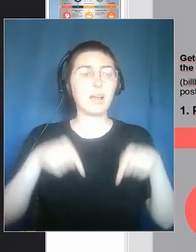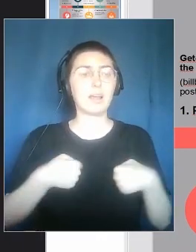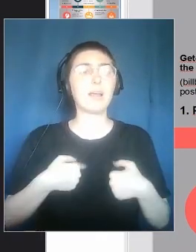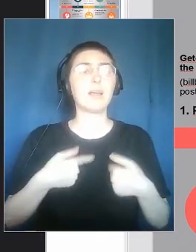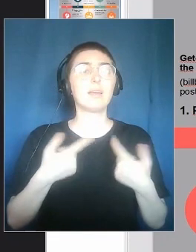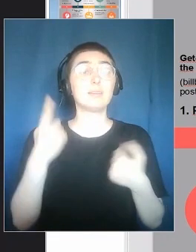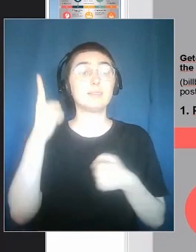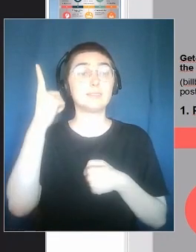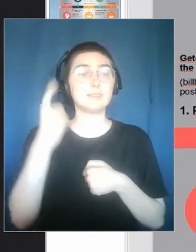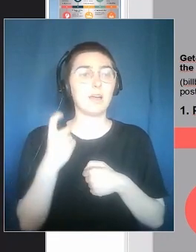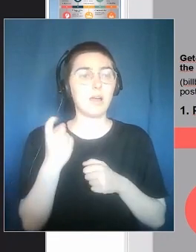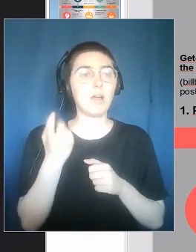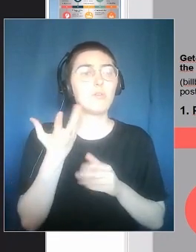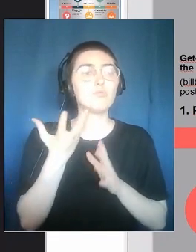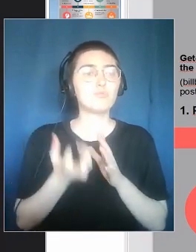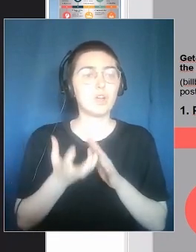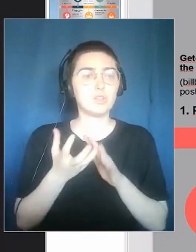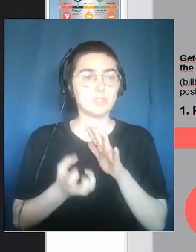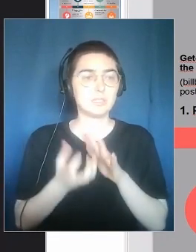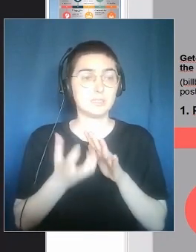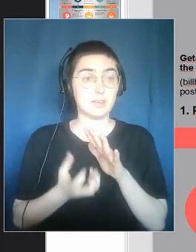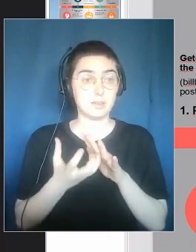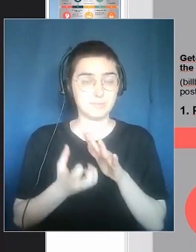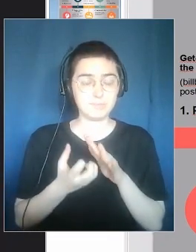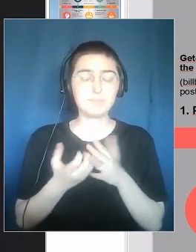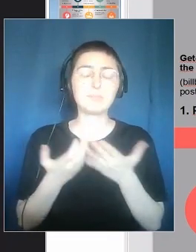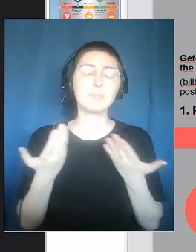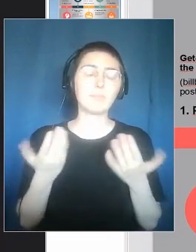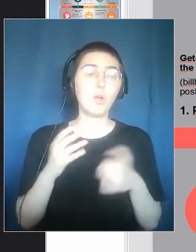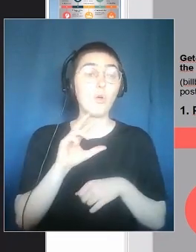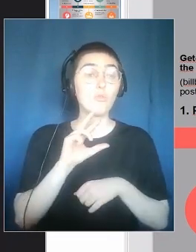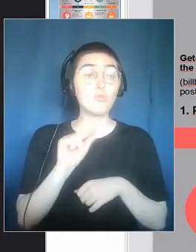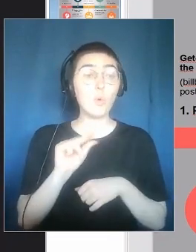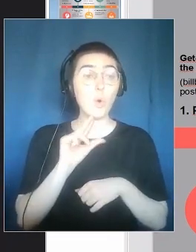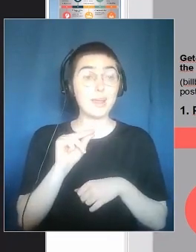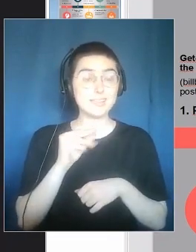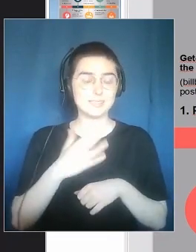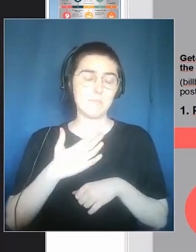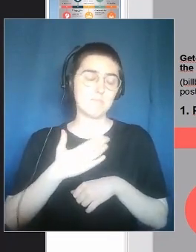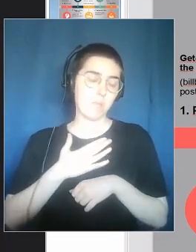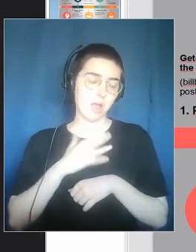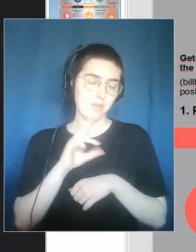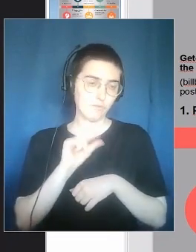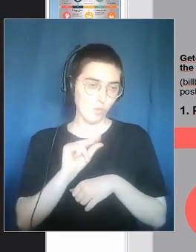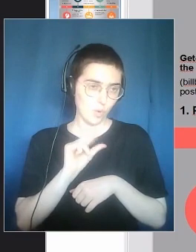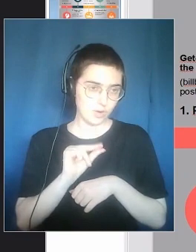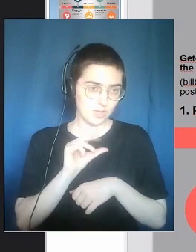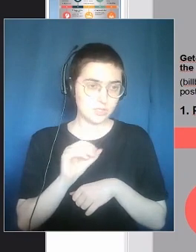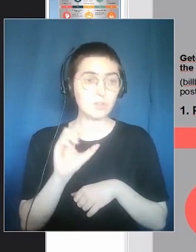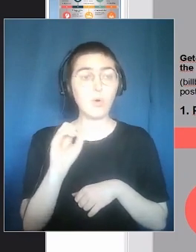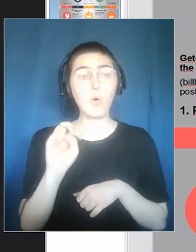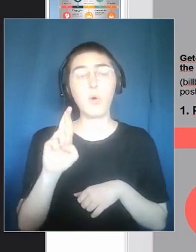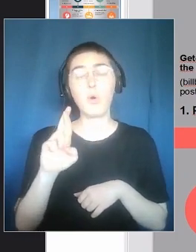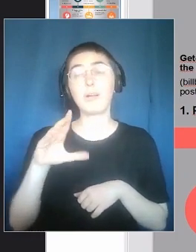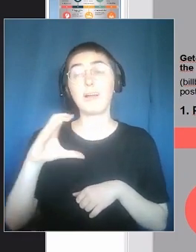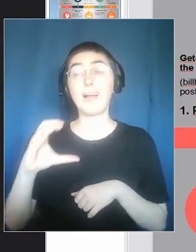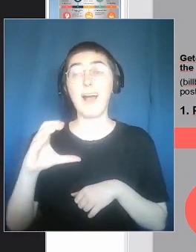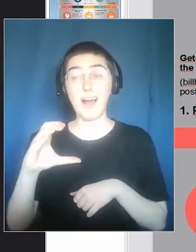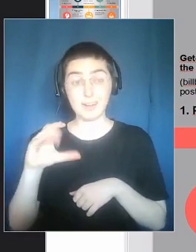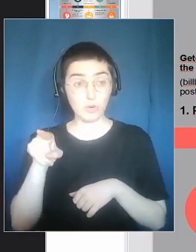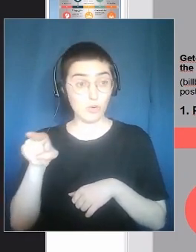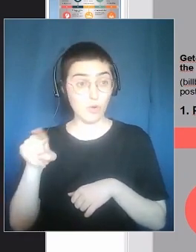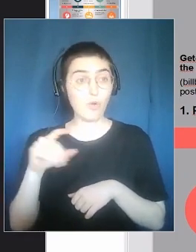to talk about, it's time to start recording. Usually the voices are either mine or